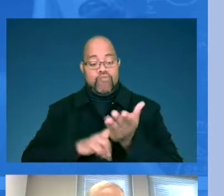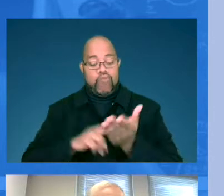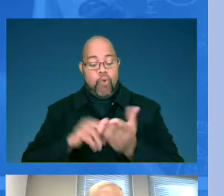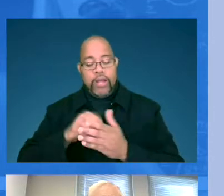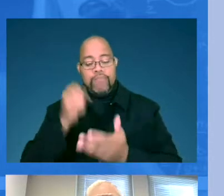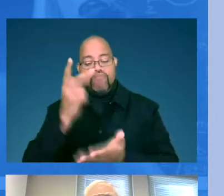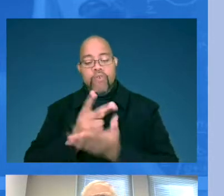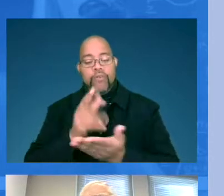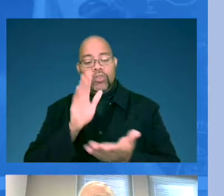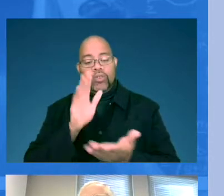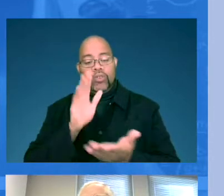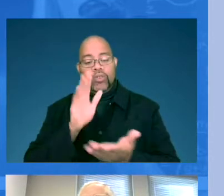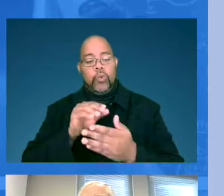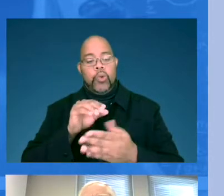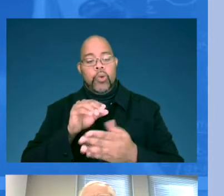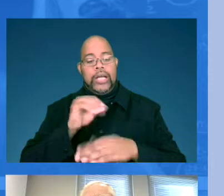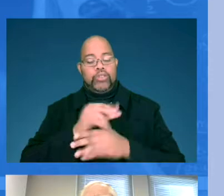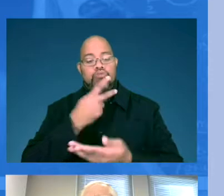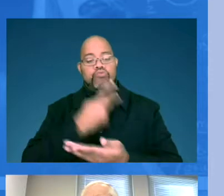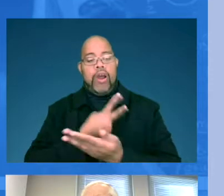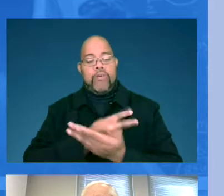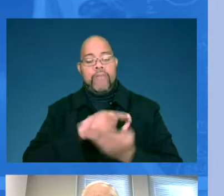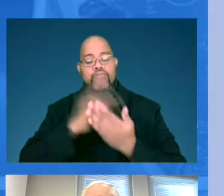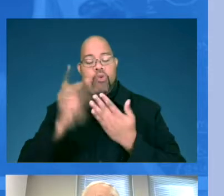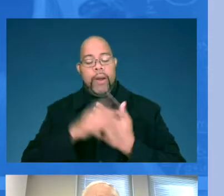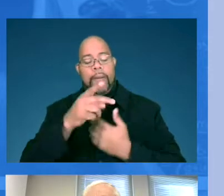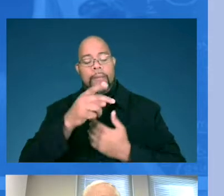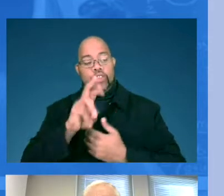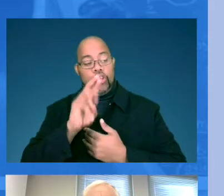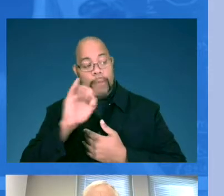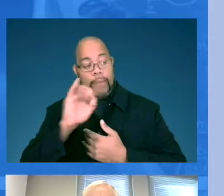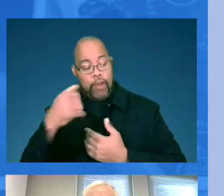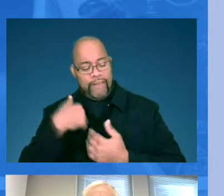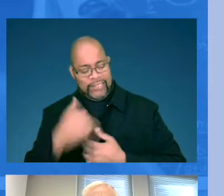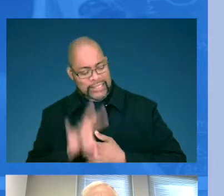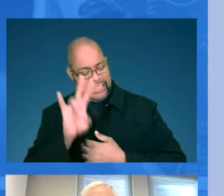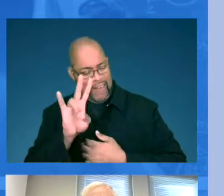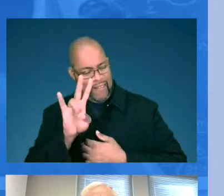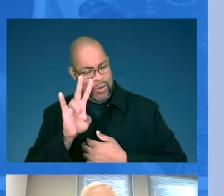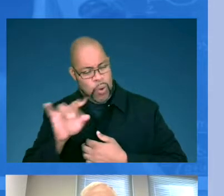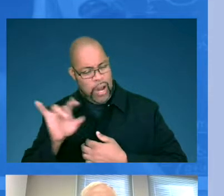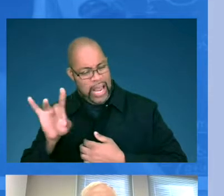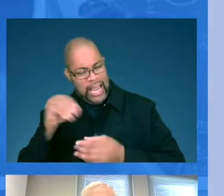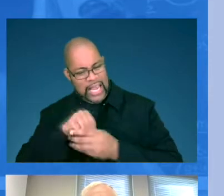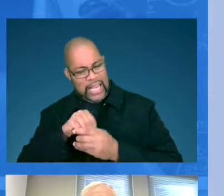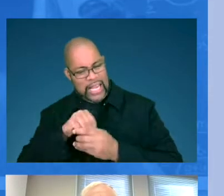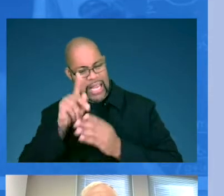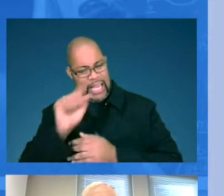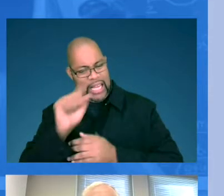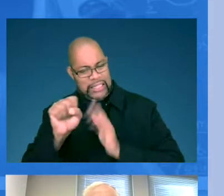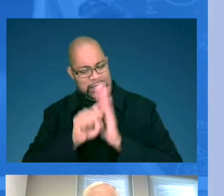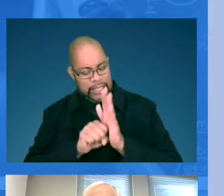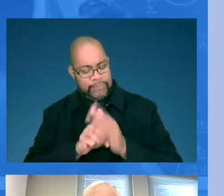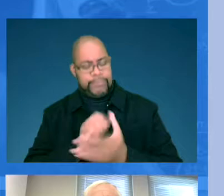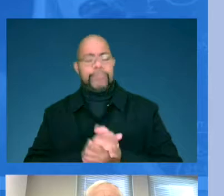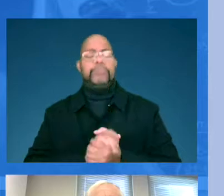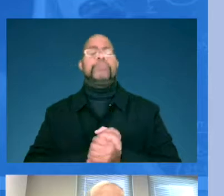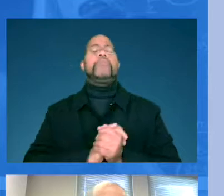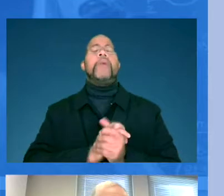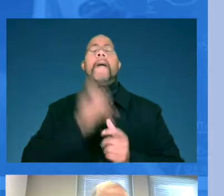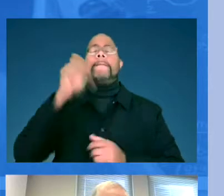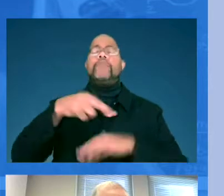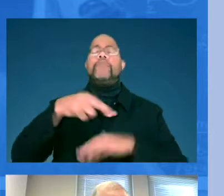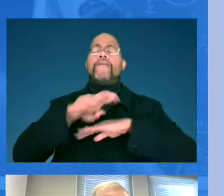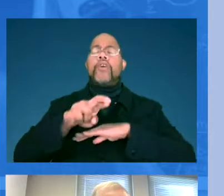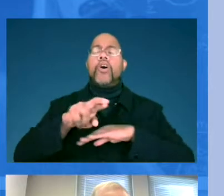graduate program. I think, Dr. Miller, we have seven or eight in the state of Kansas. They must be referred to as a student